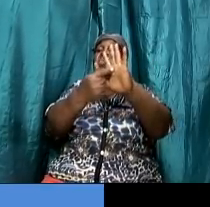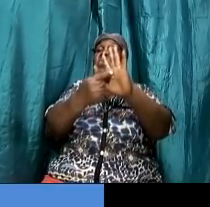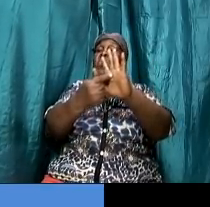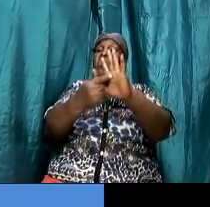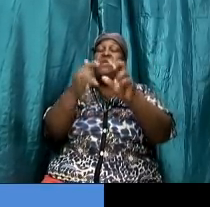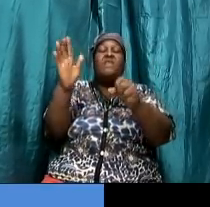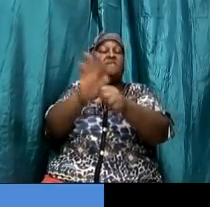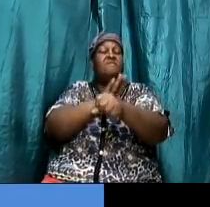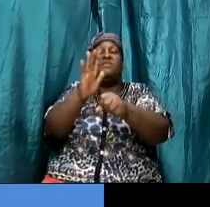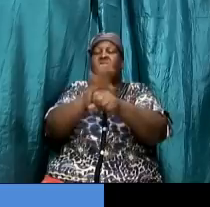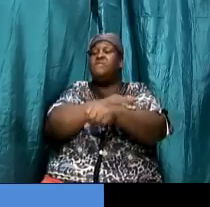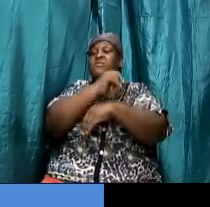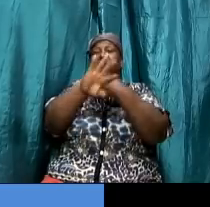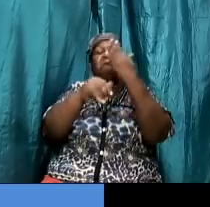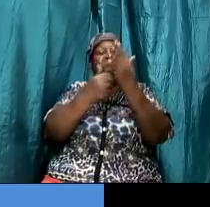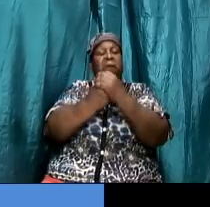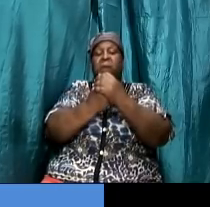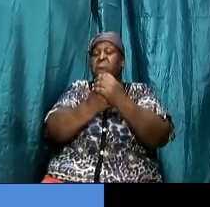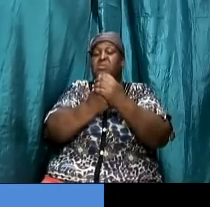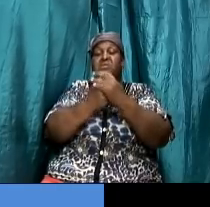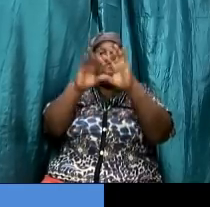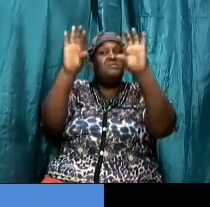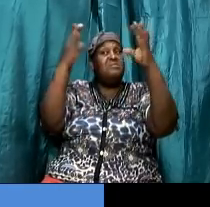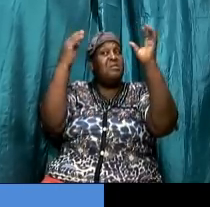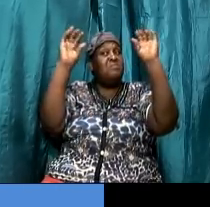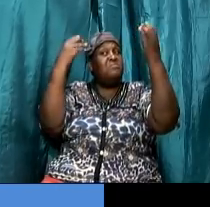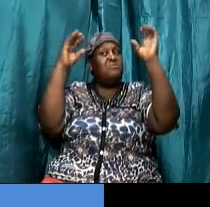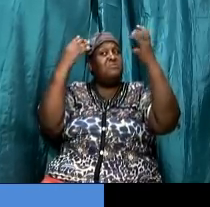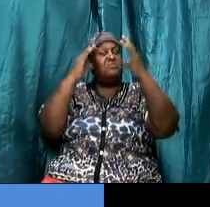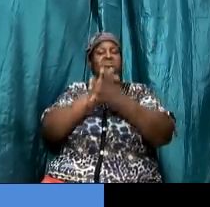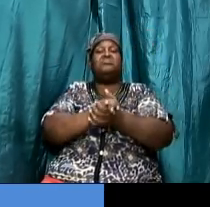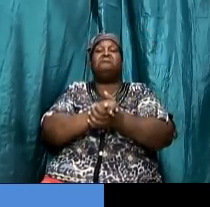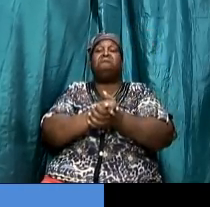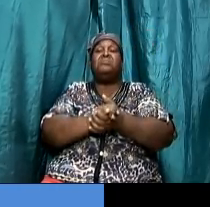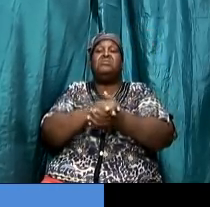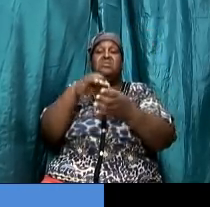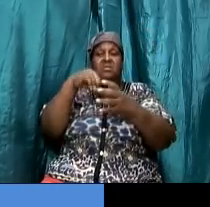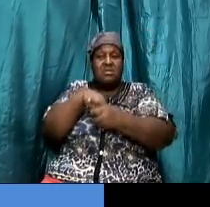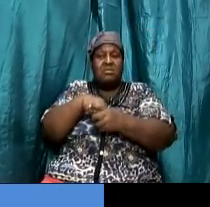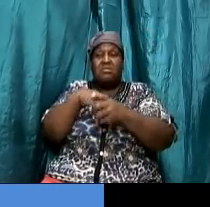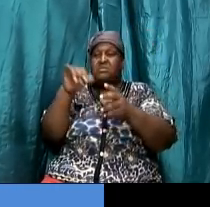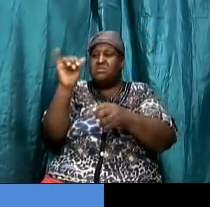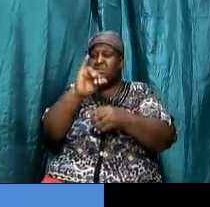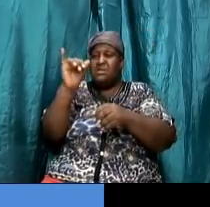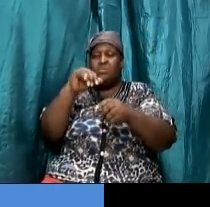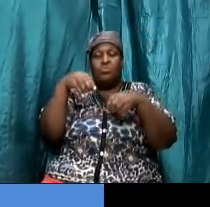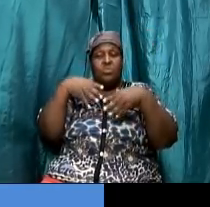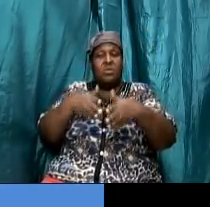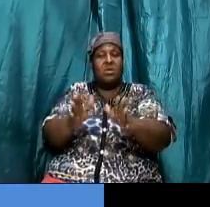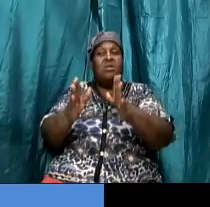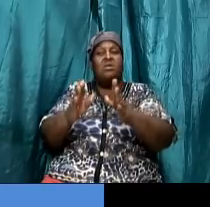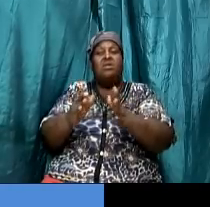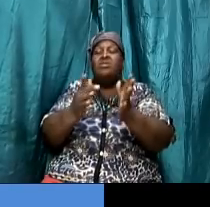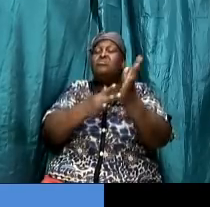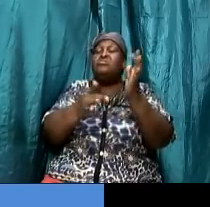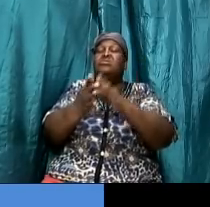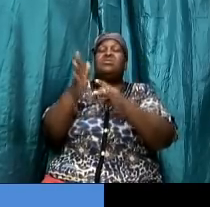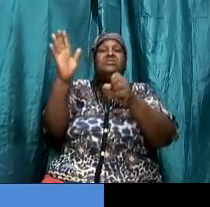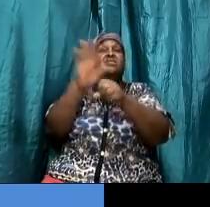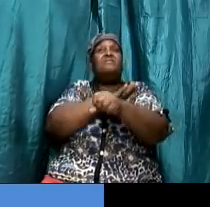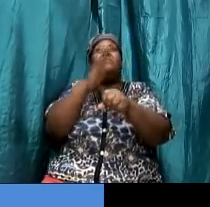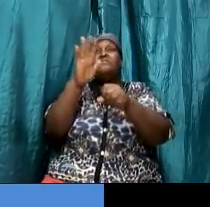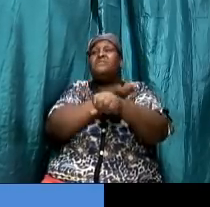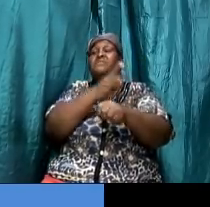all of these feasts in a similar way jesus fulfilled the